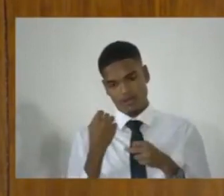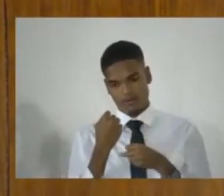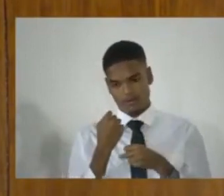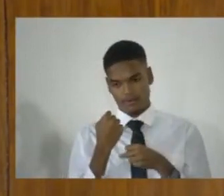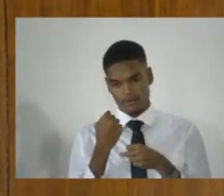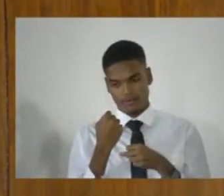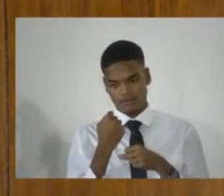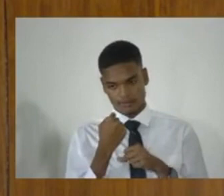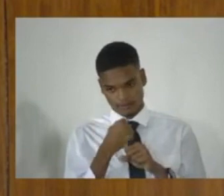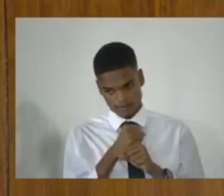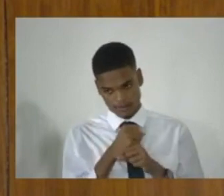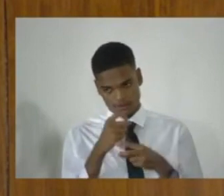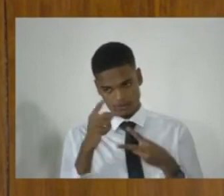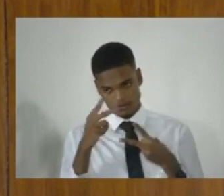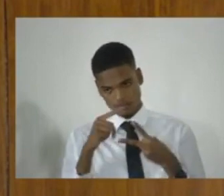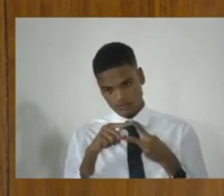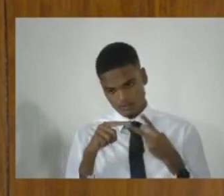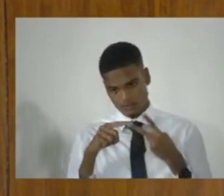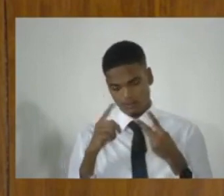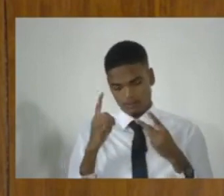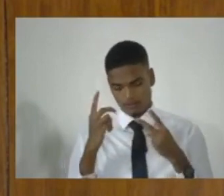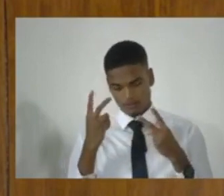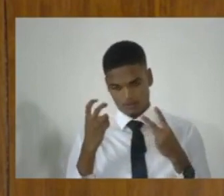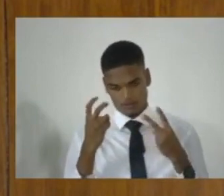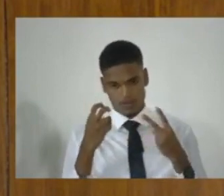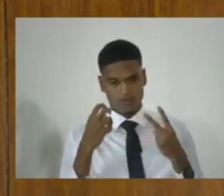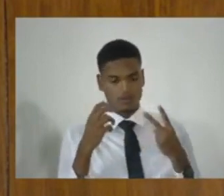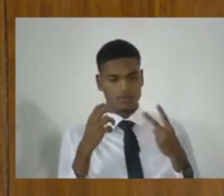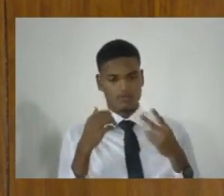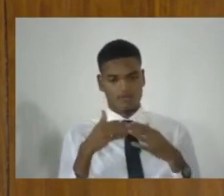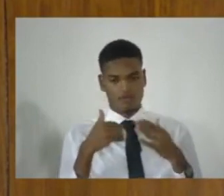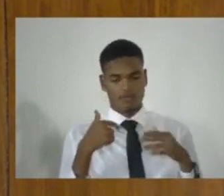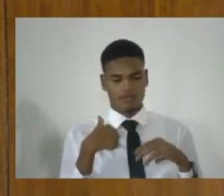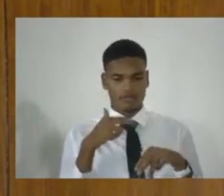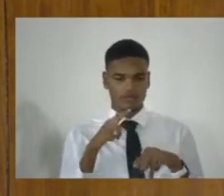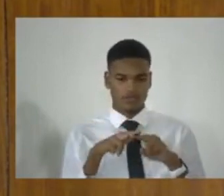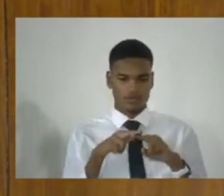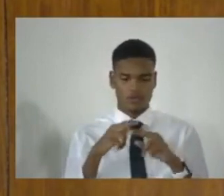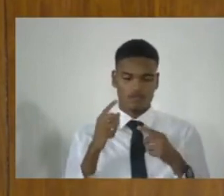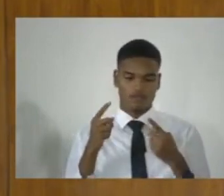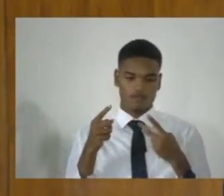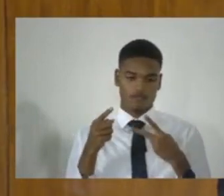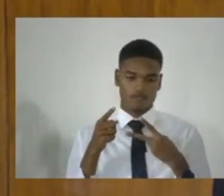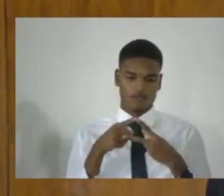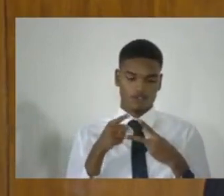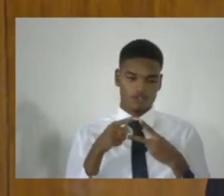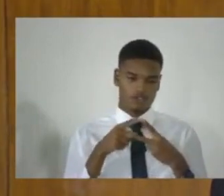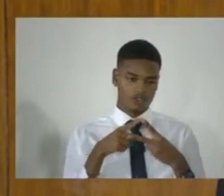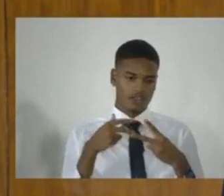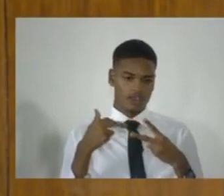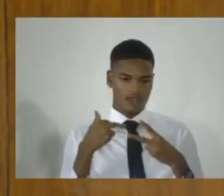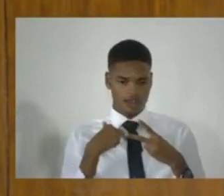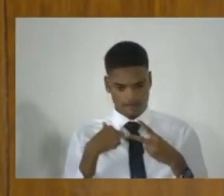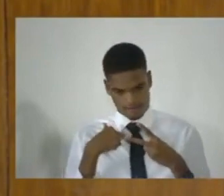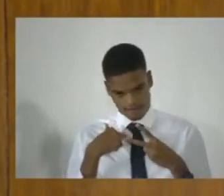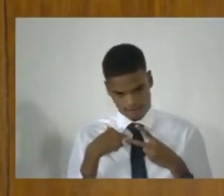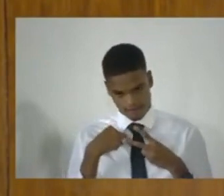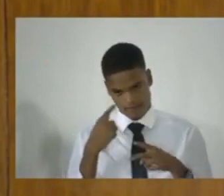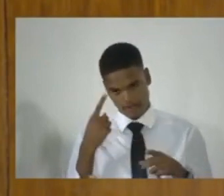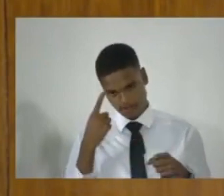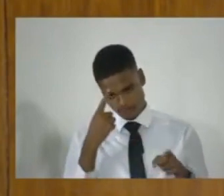seat are, first of all, there's an amendment to the Extradition Act,